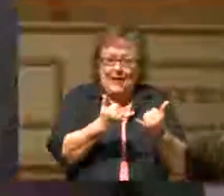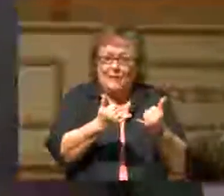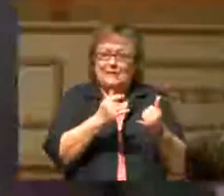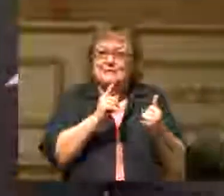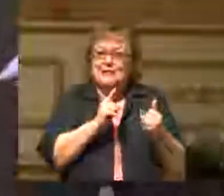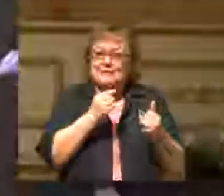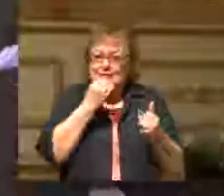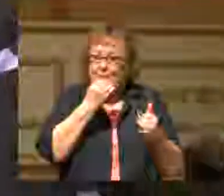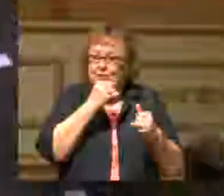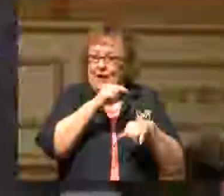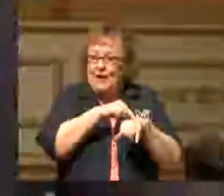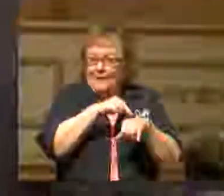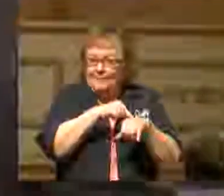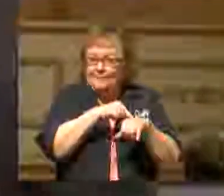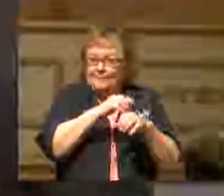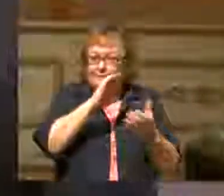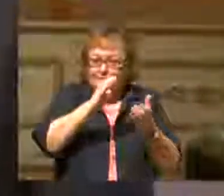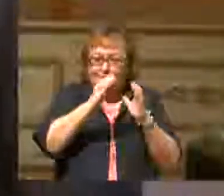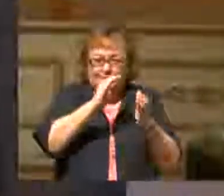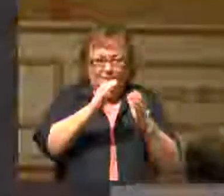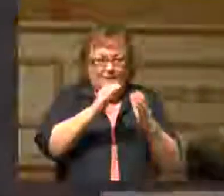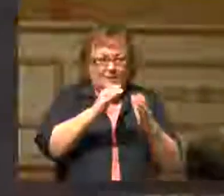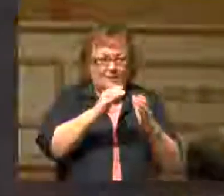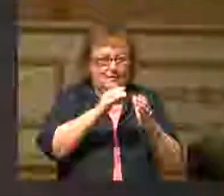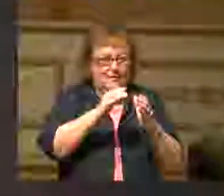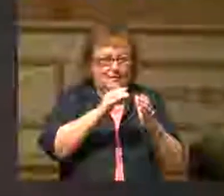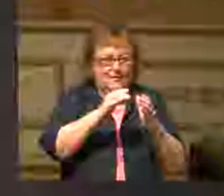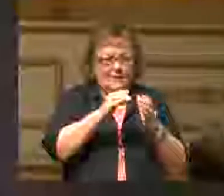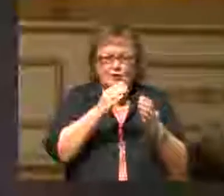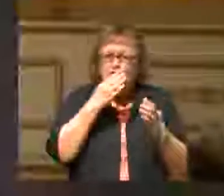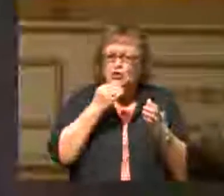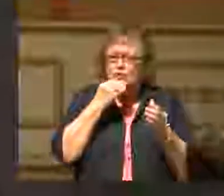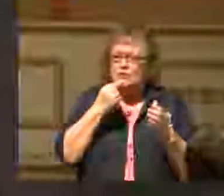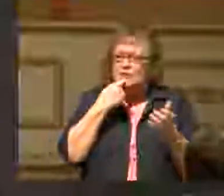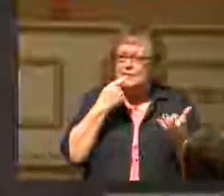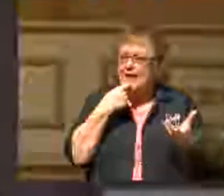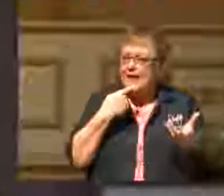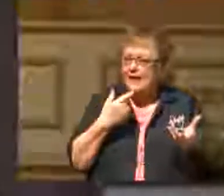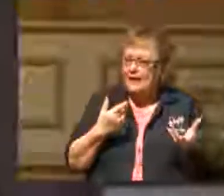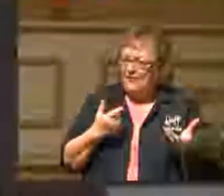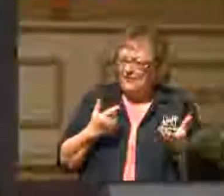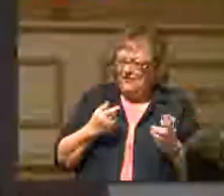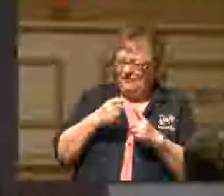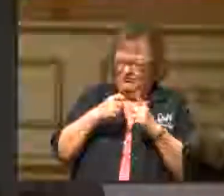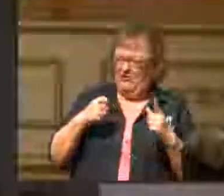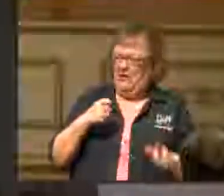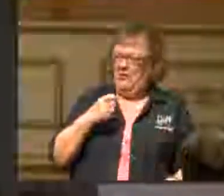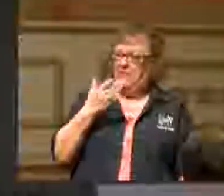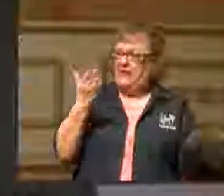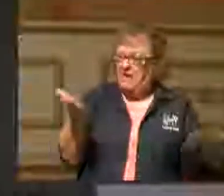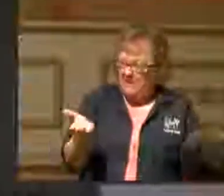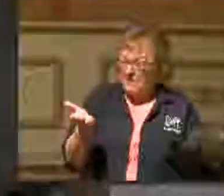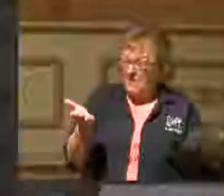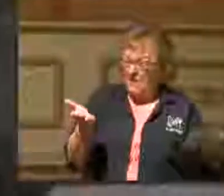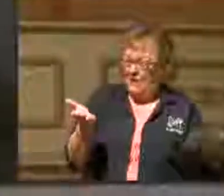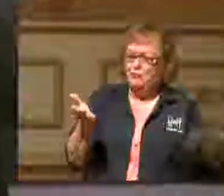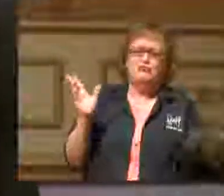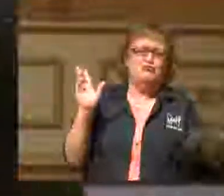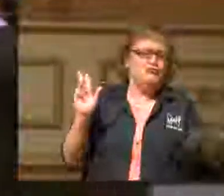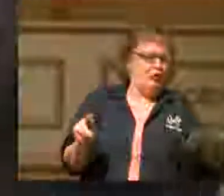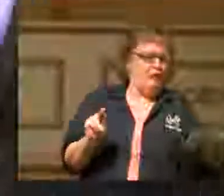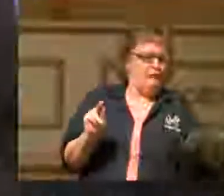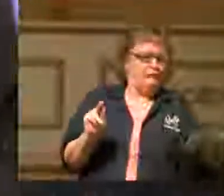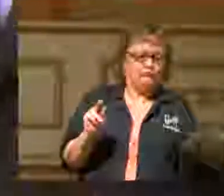And the Lord is presenting the kingdom. And the Jews said, From him? No.